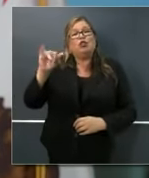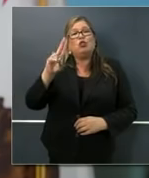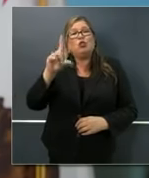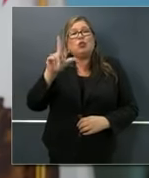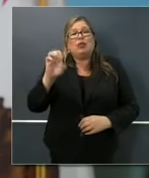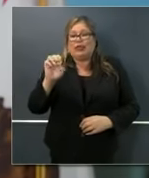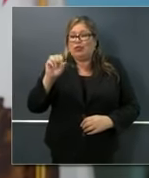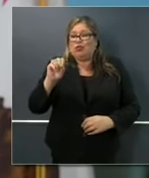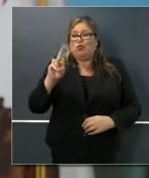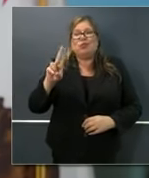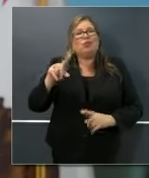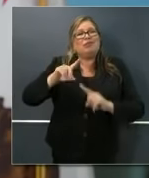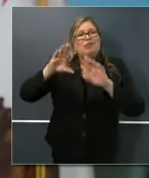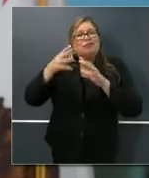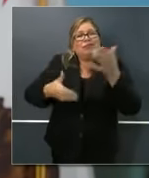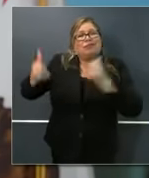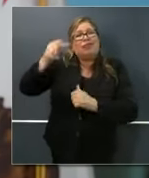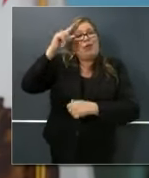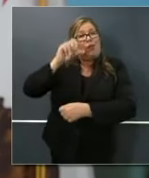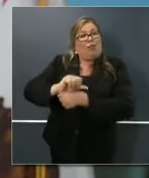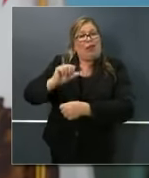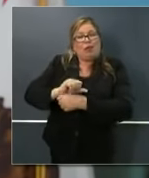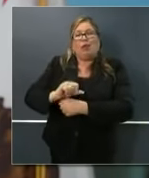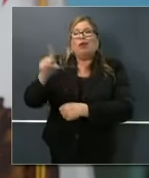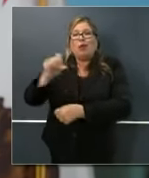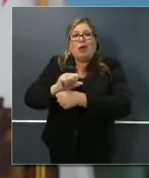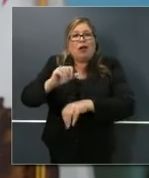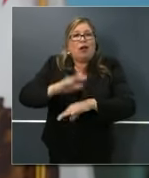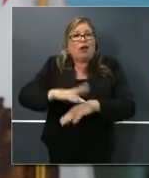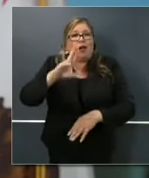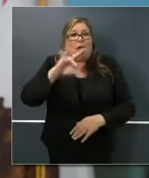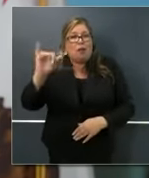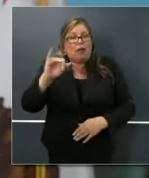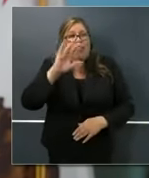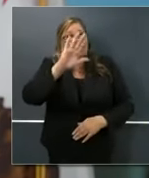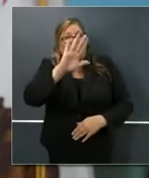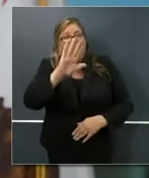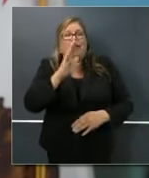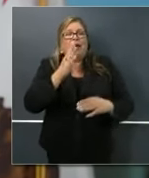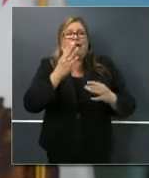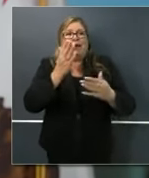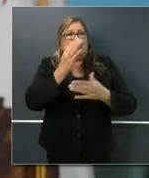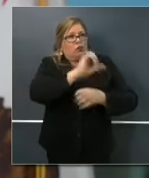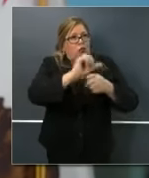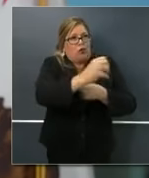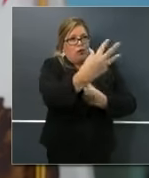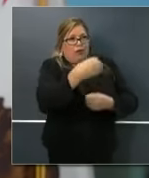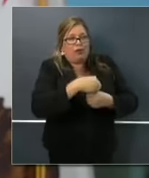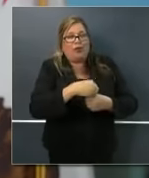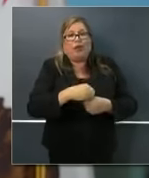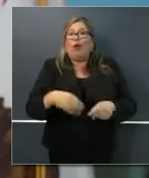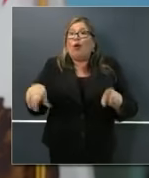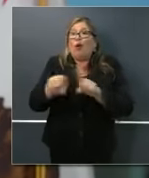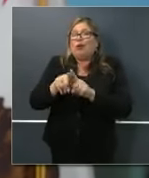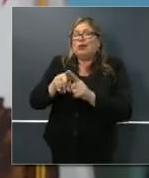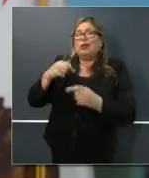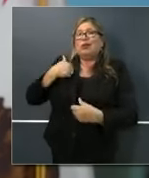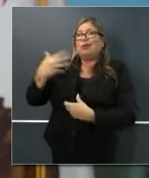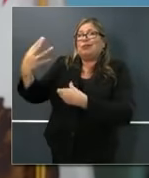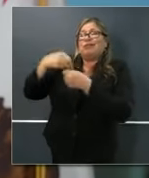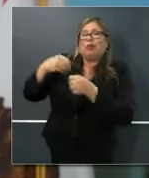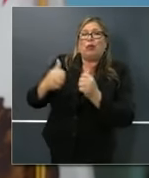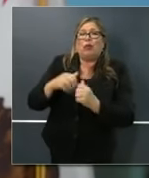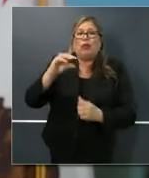introduced yesterday on unemployment insurance, for all their work as well. There's an OSHA component to this as it relates to health and safety